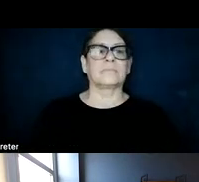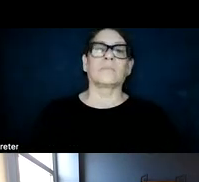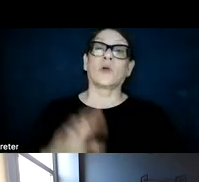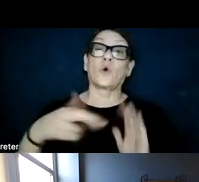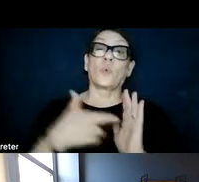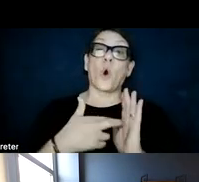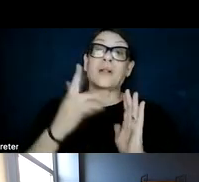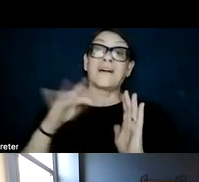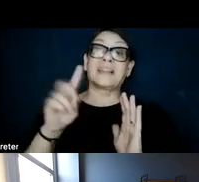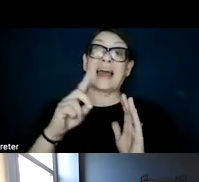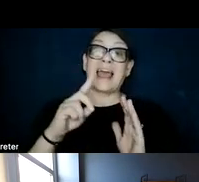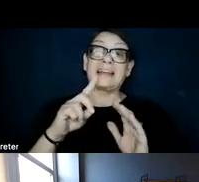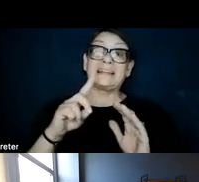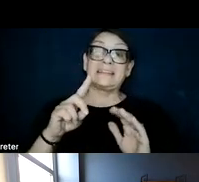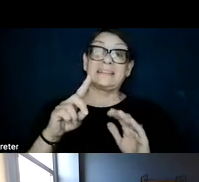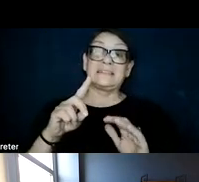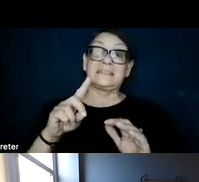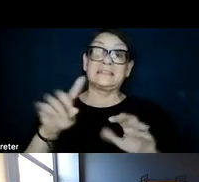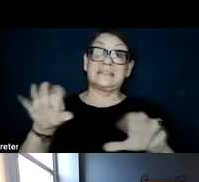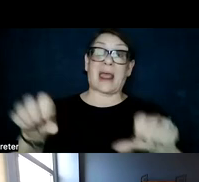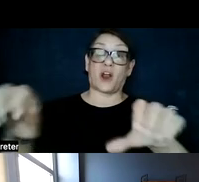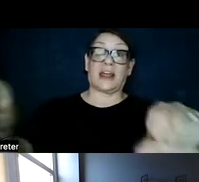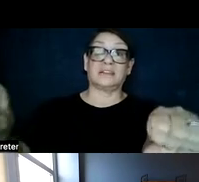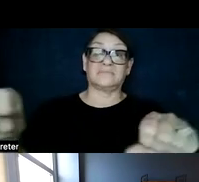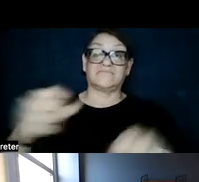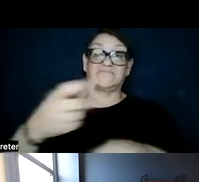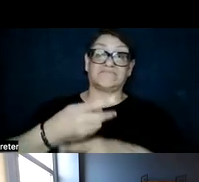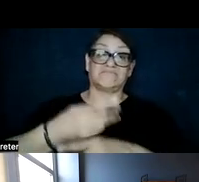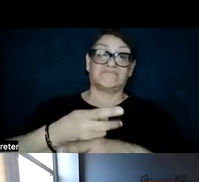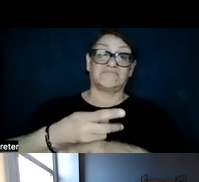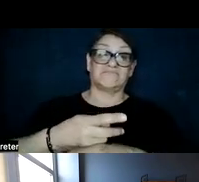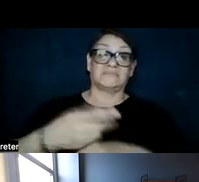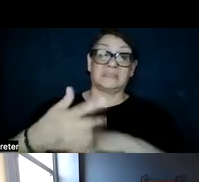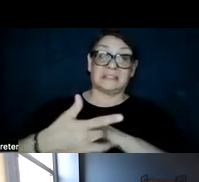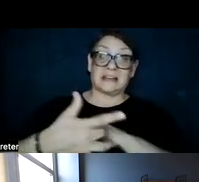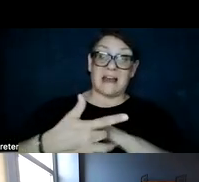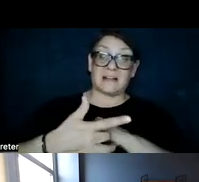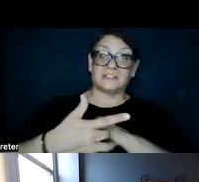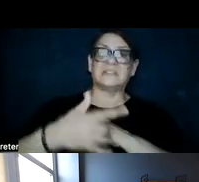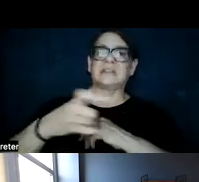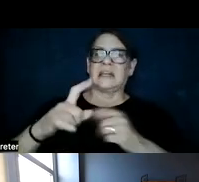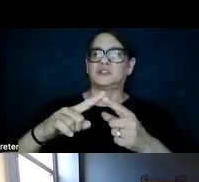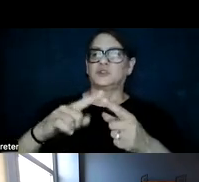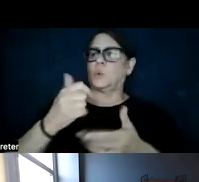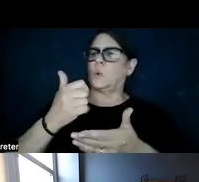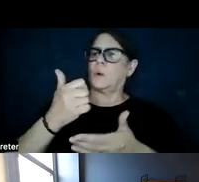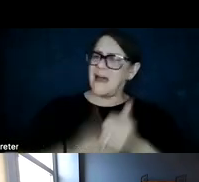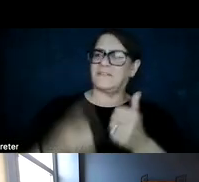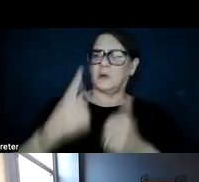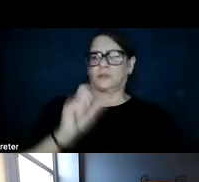technologies and siding strategies is considerable. So we need to kind of have an all-hands-on-deck approach